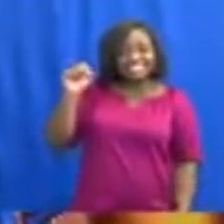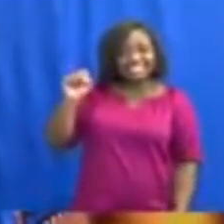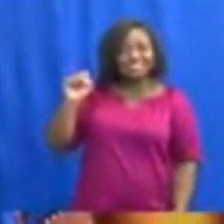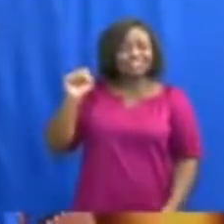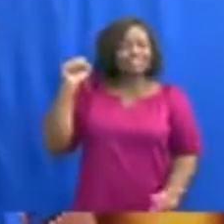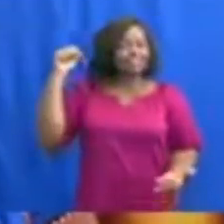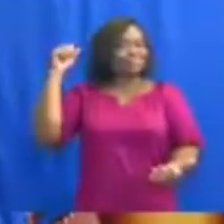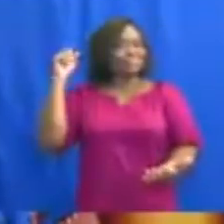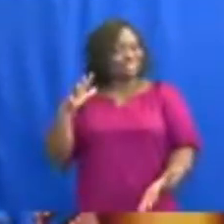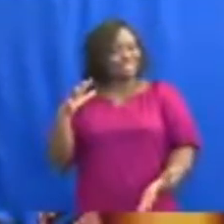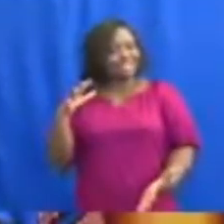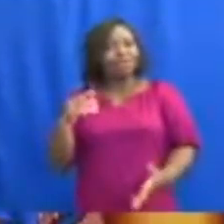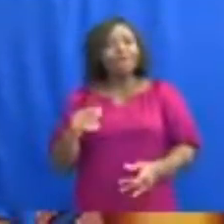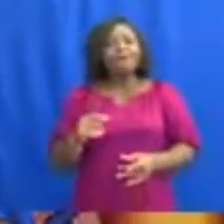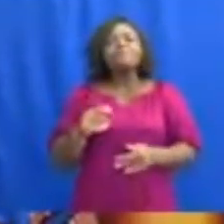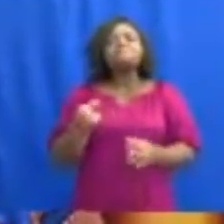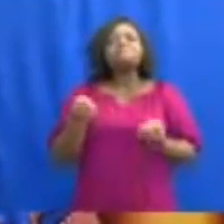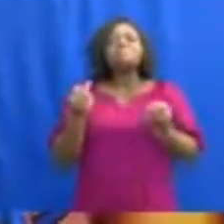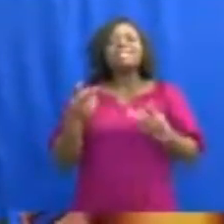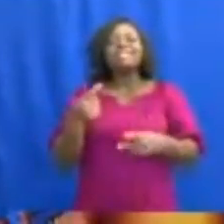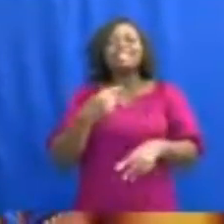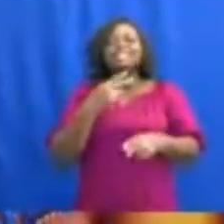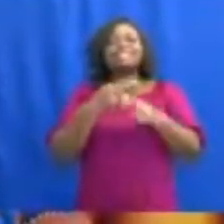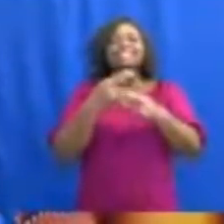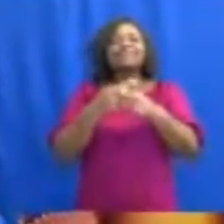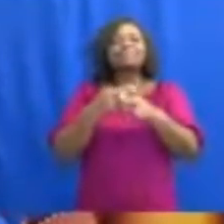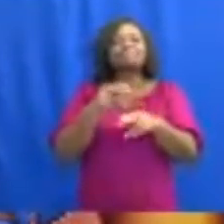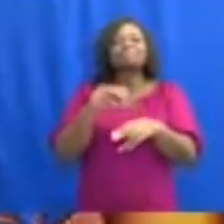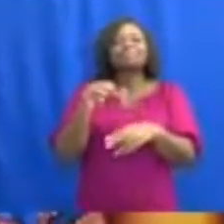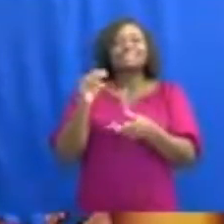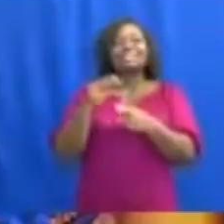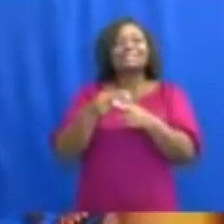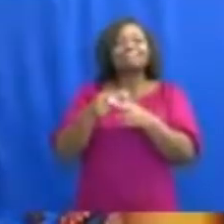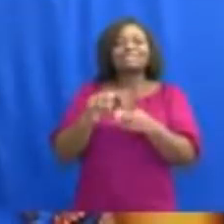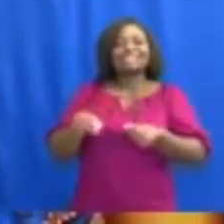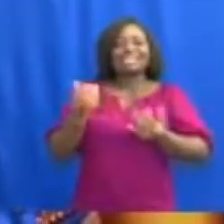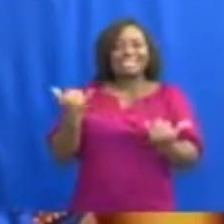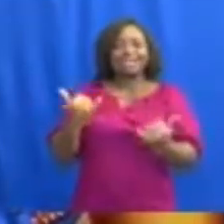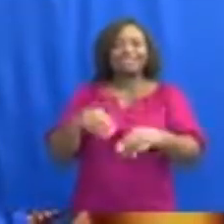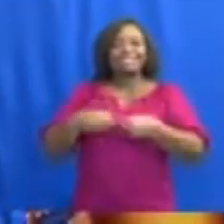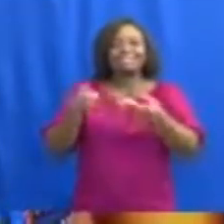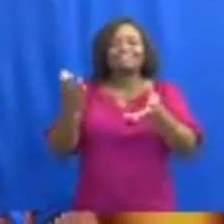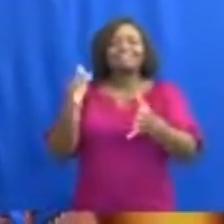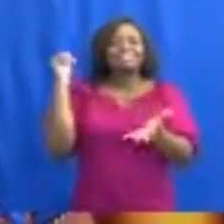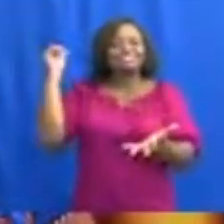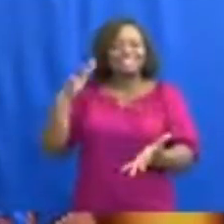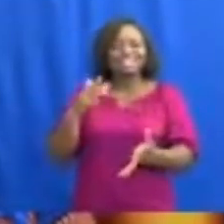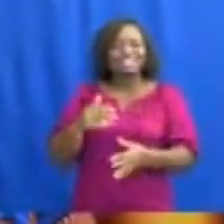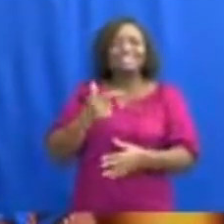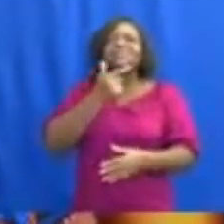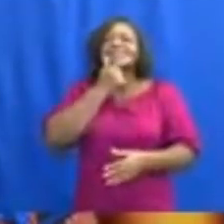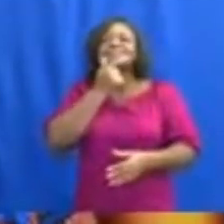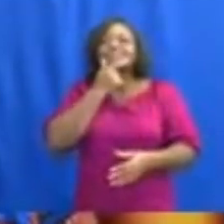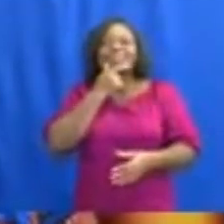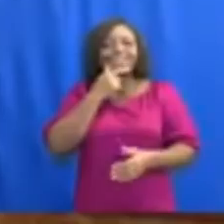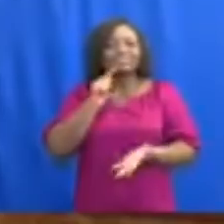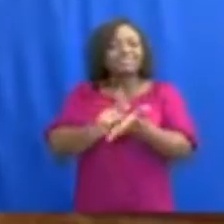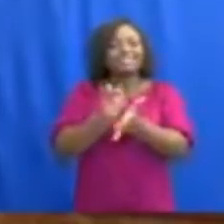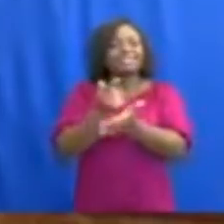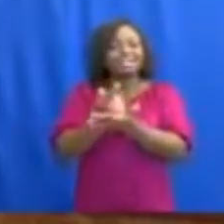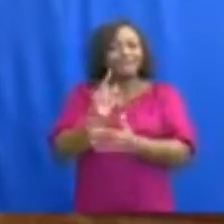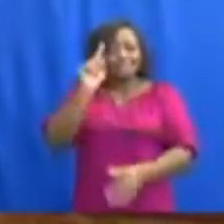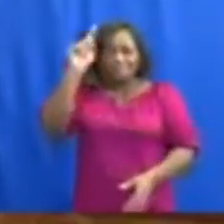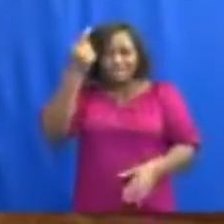also referred to by some as the Akufuado graduates, are also the first group of